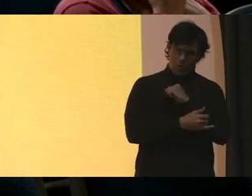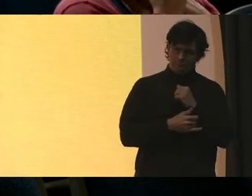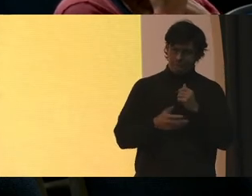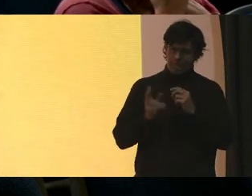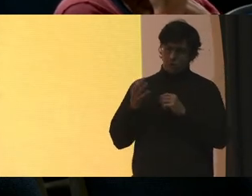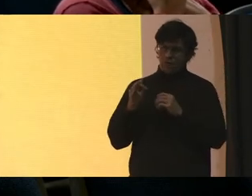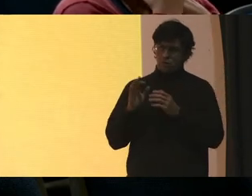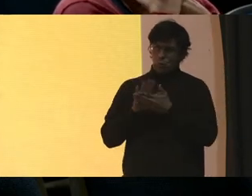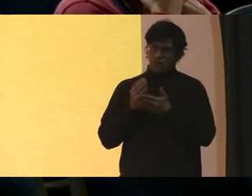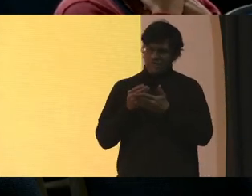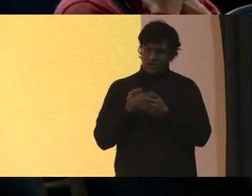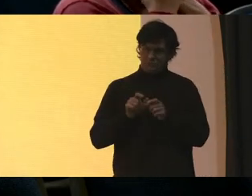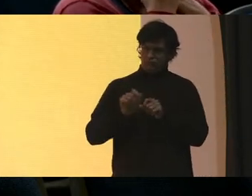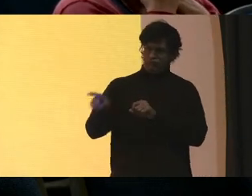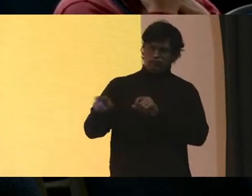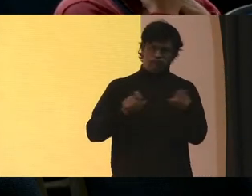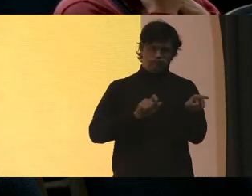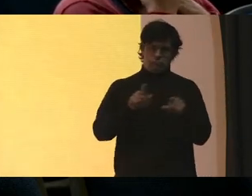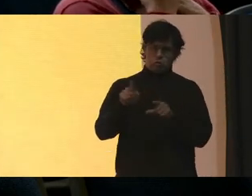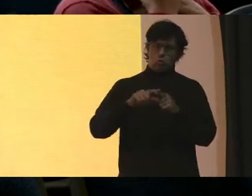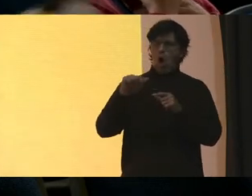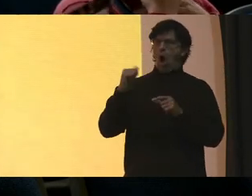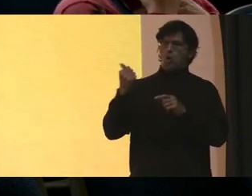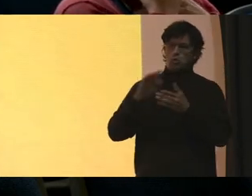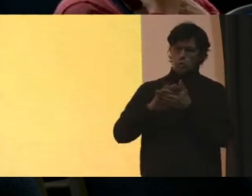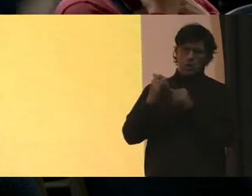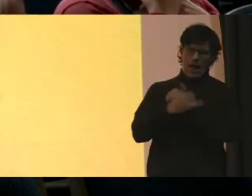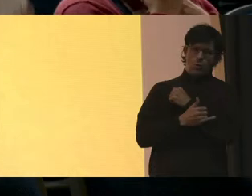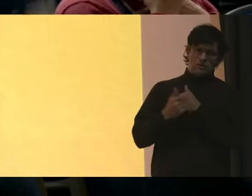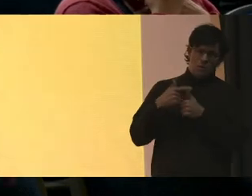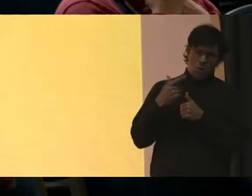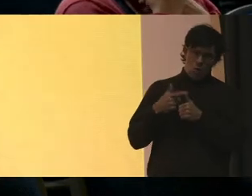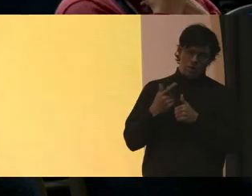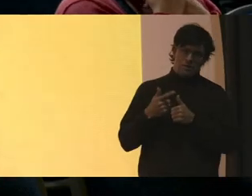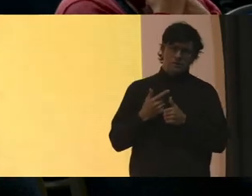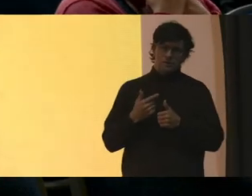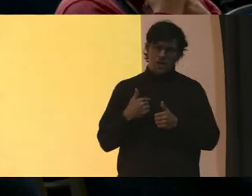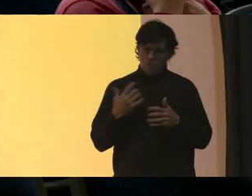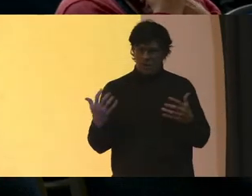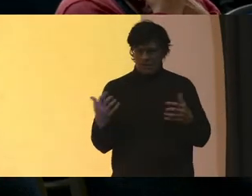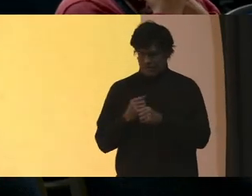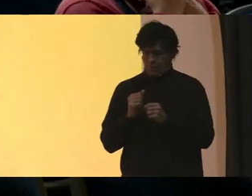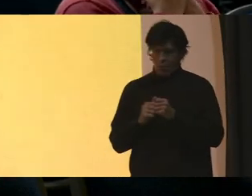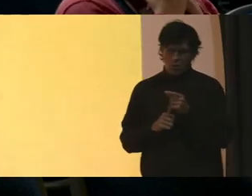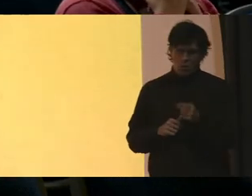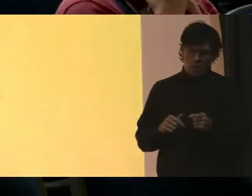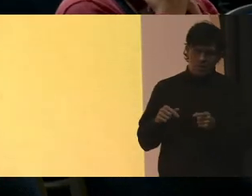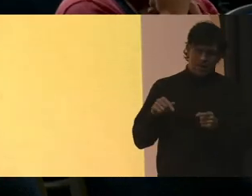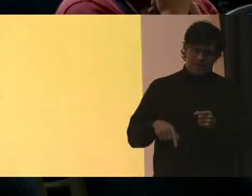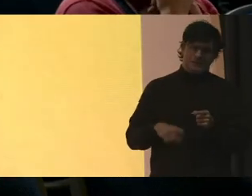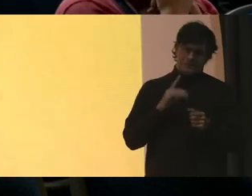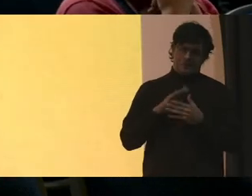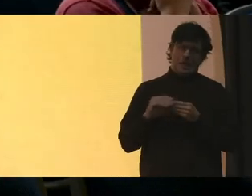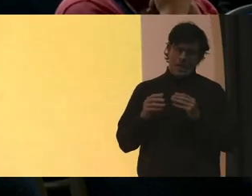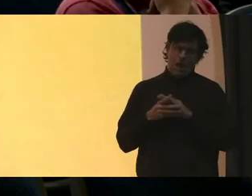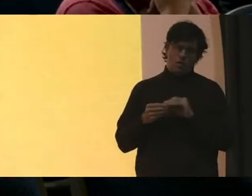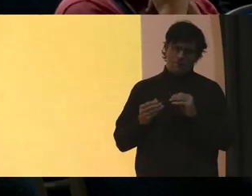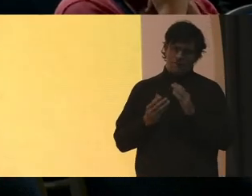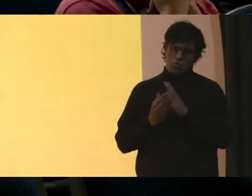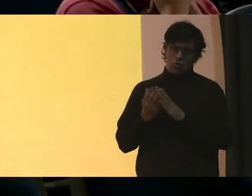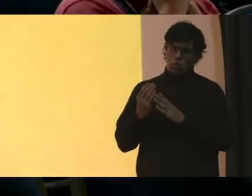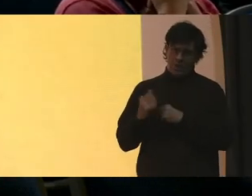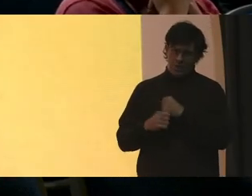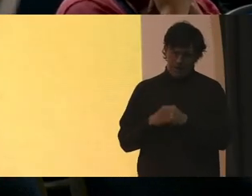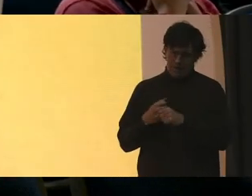Diverted to other county priorities Basically, if I can I mean, I will sum it up for you This is the narrative, you know, throughout the